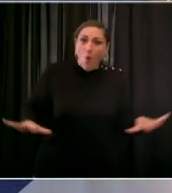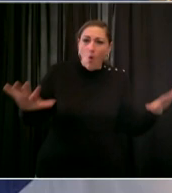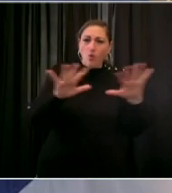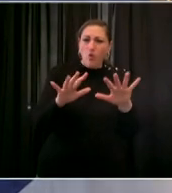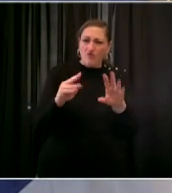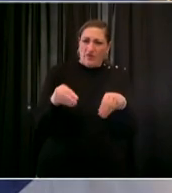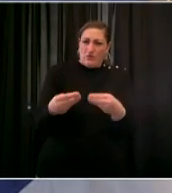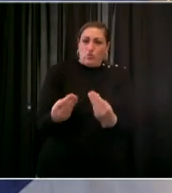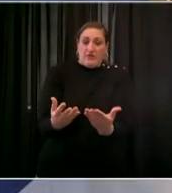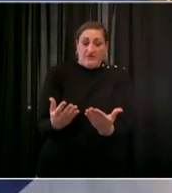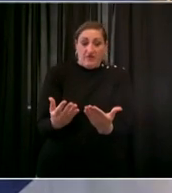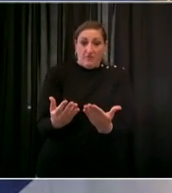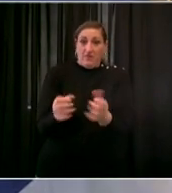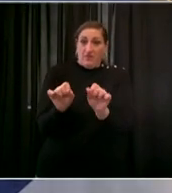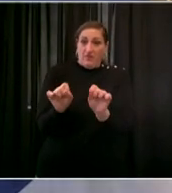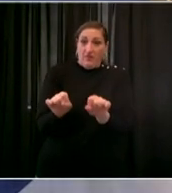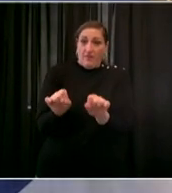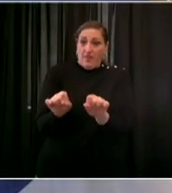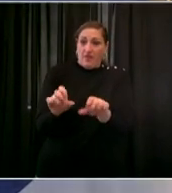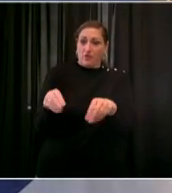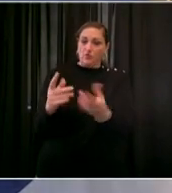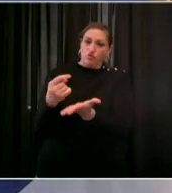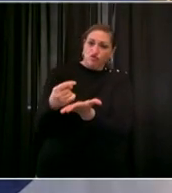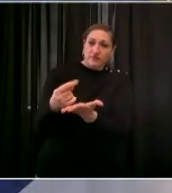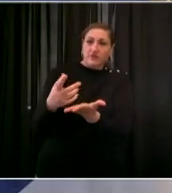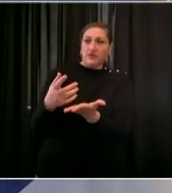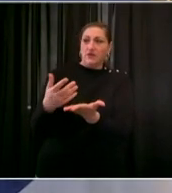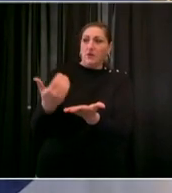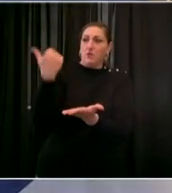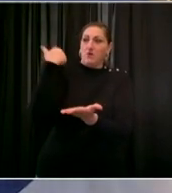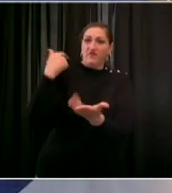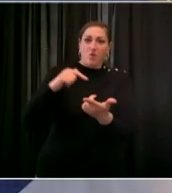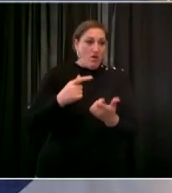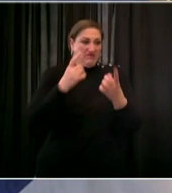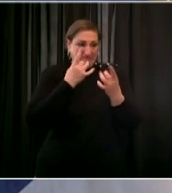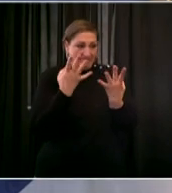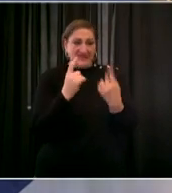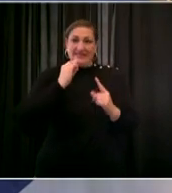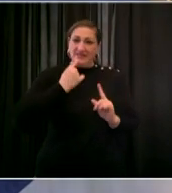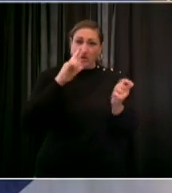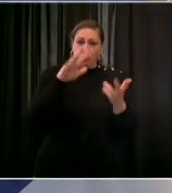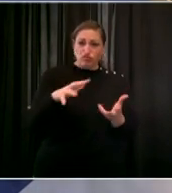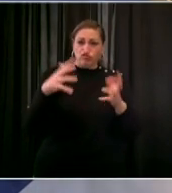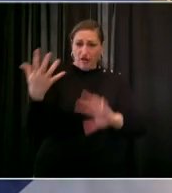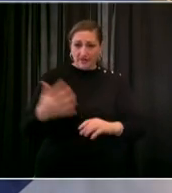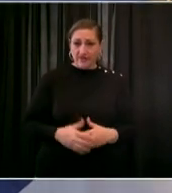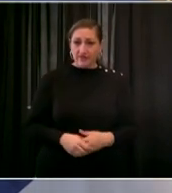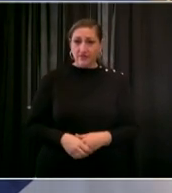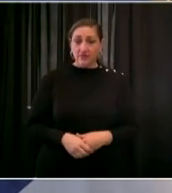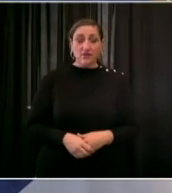before they are in crisis and it means that we must give people in crisis the care they need